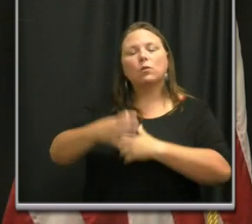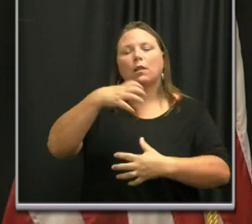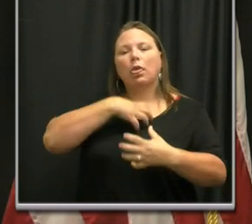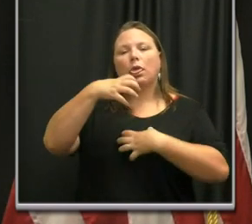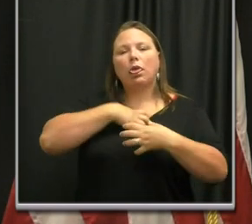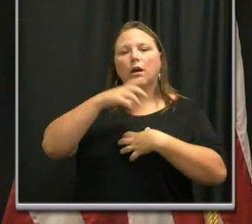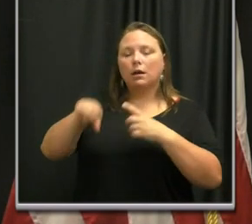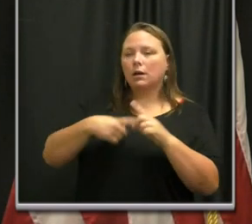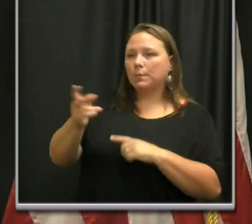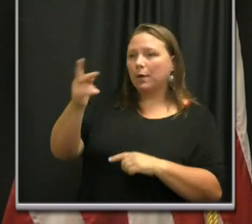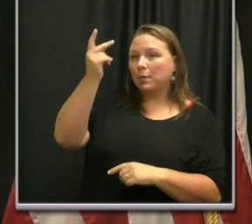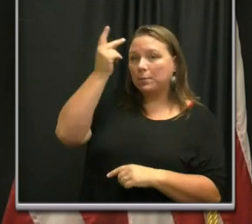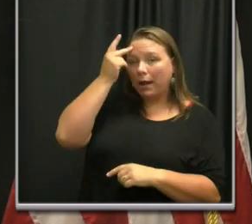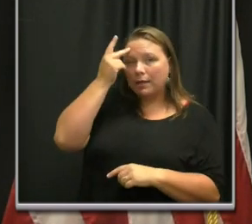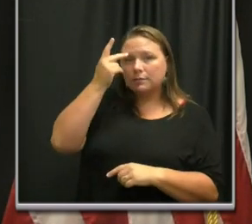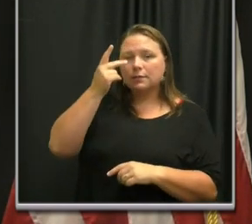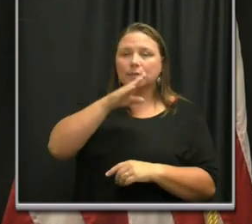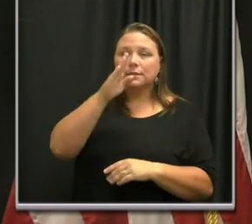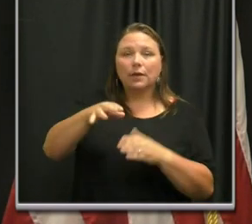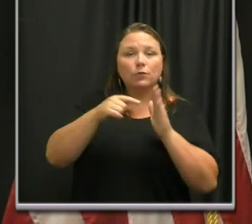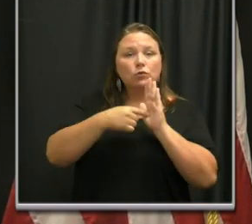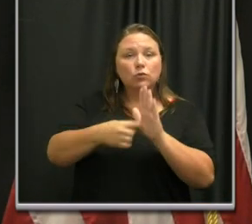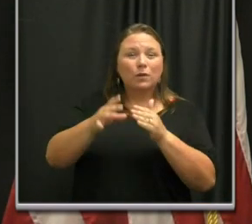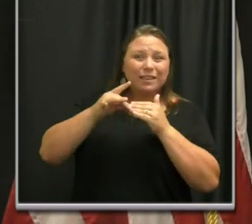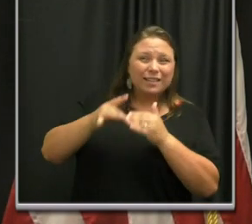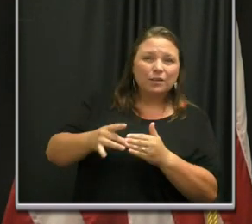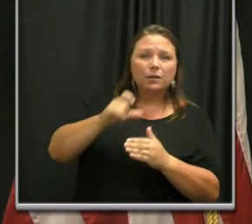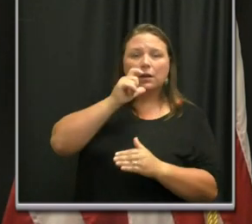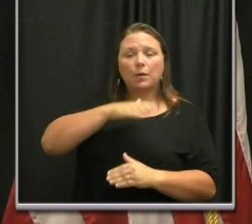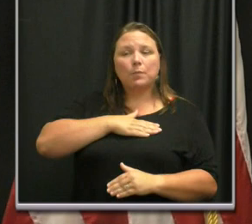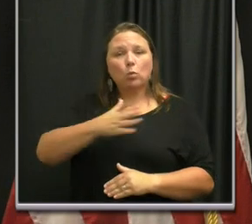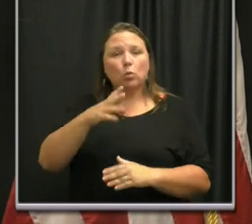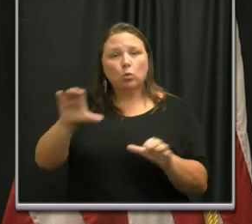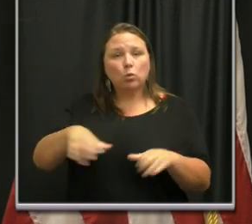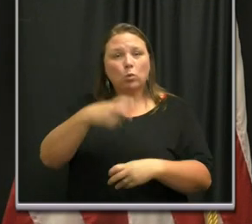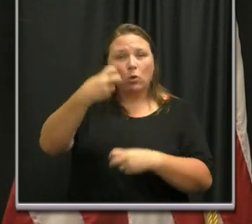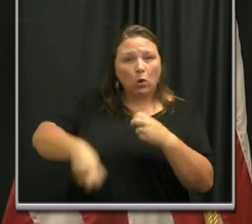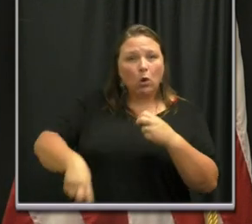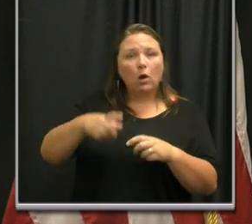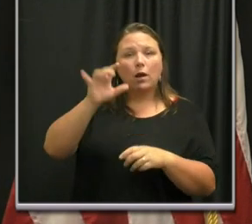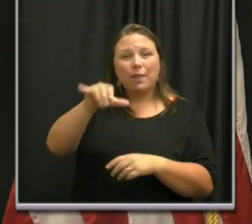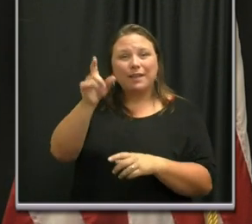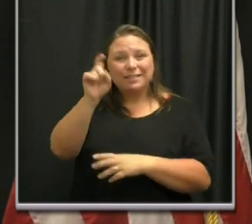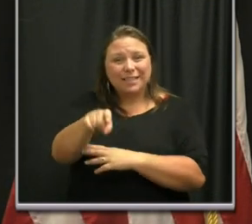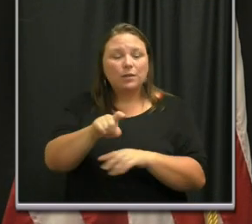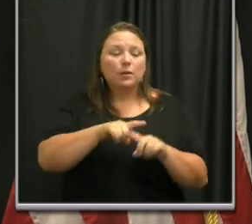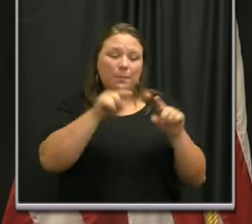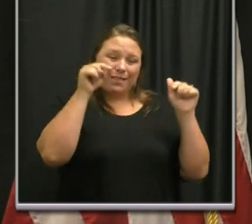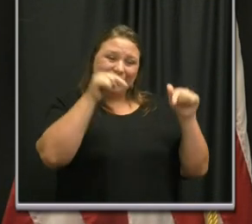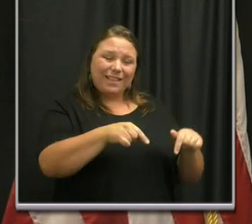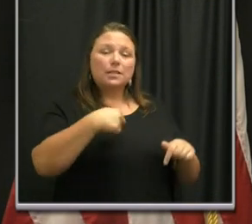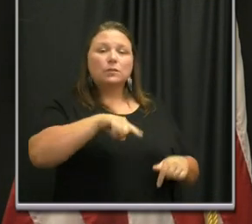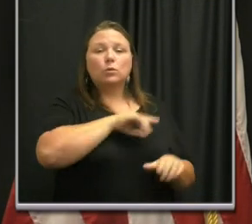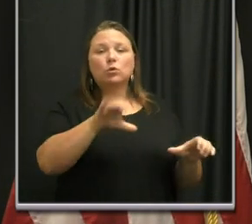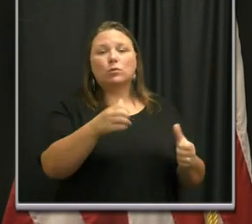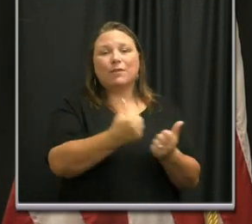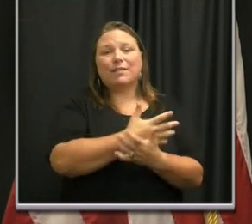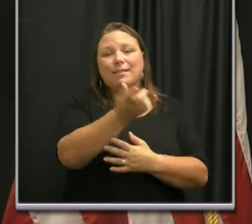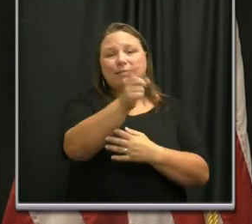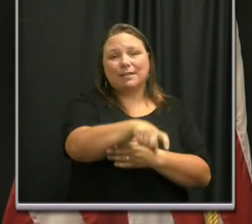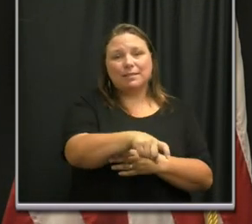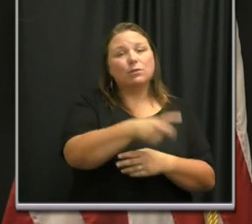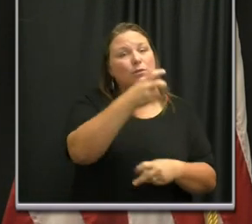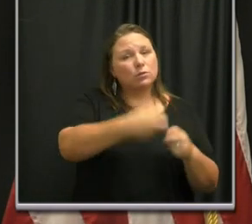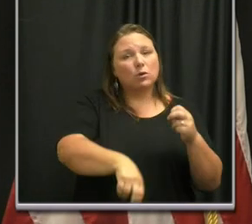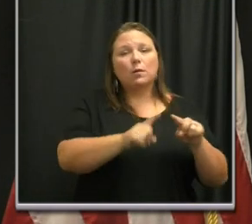and politicians never showing any leadership, not being willing to do the hard thing that is necessary. Well, this is a case where everybody did the hard